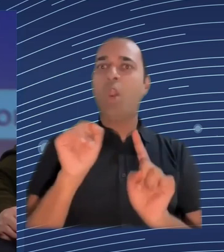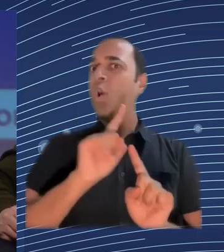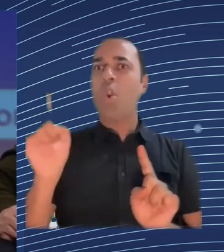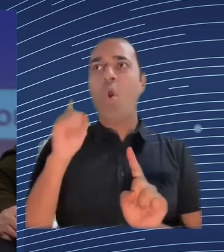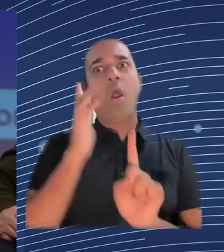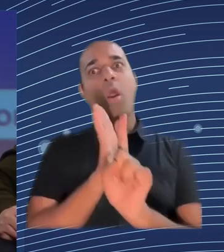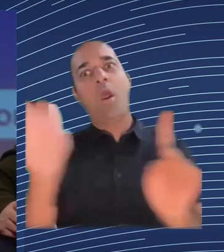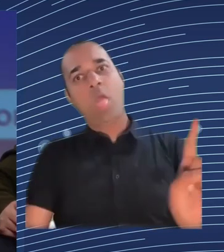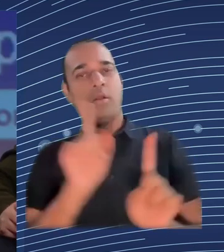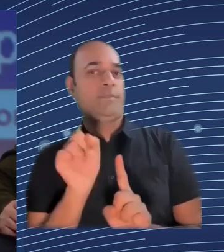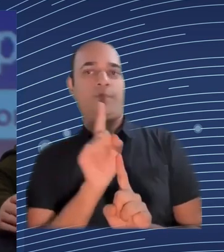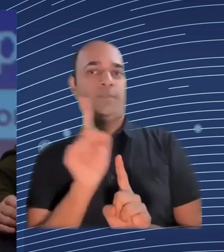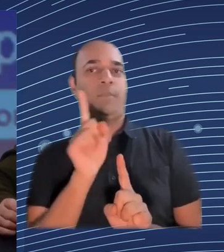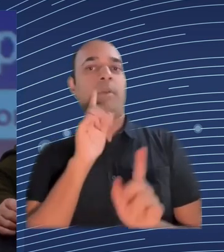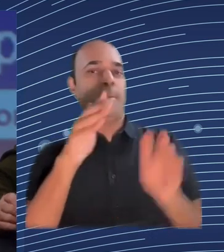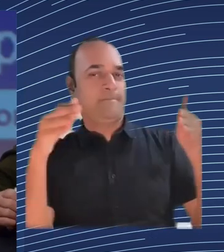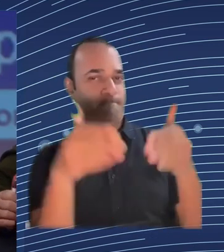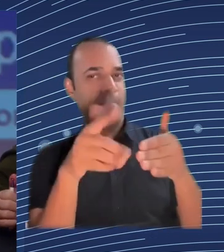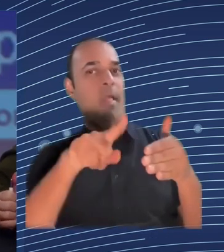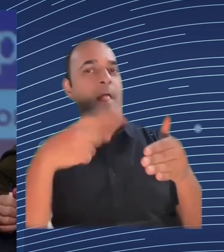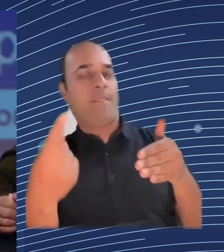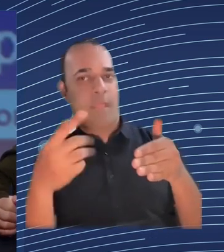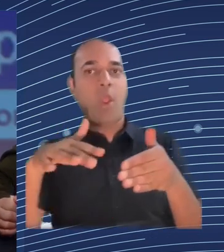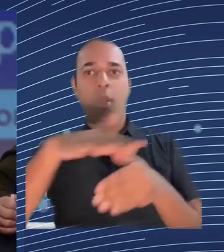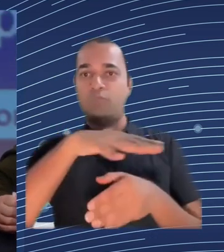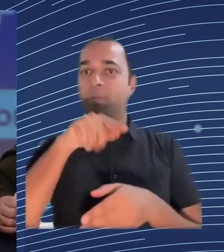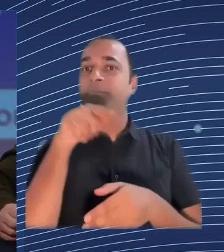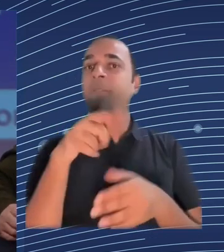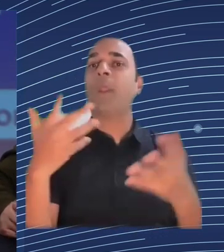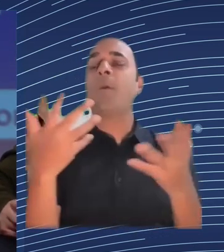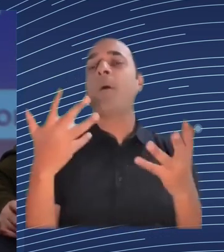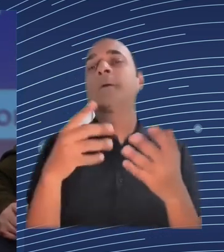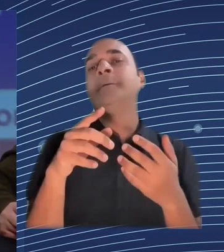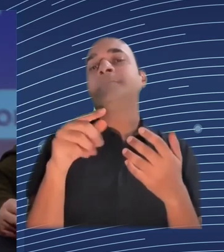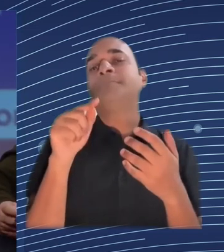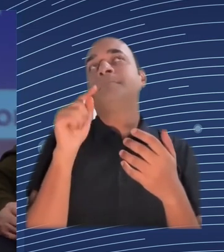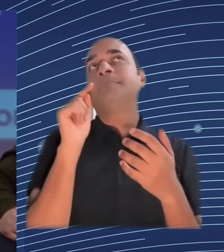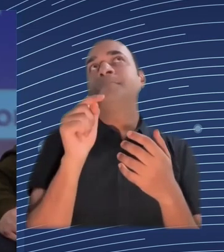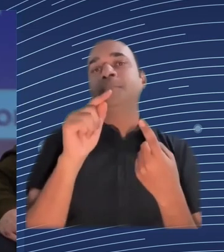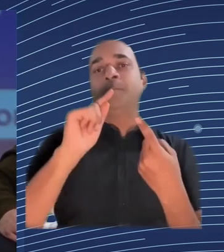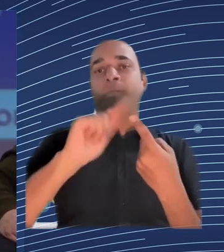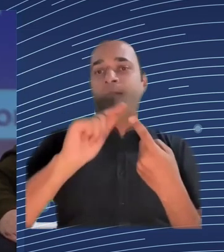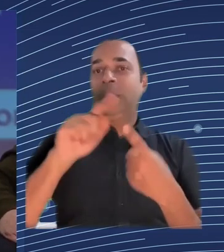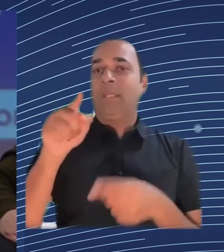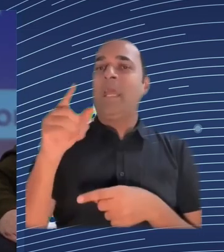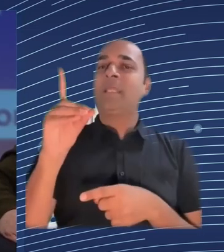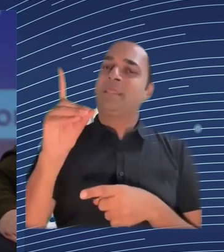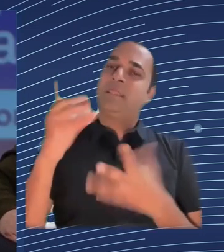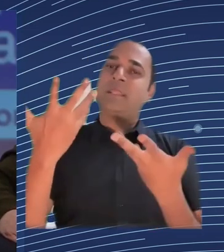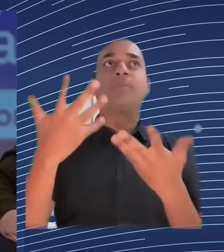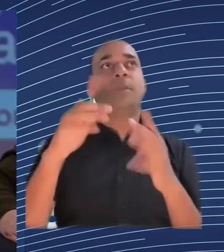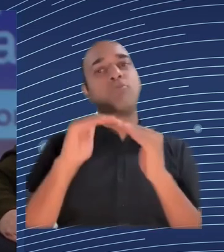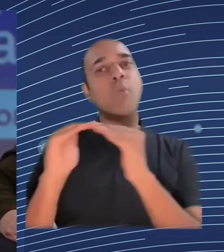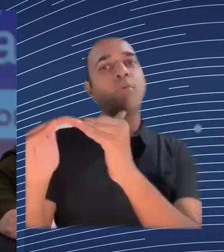for example how to understand what automation and AI can do for them than it is to teach a software developer how payroll works and